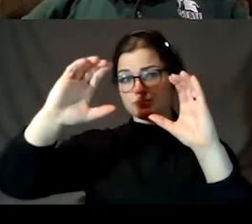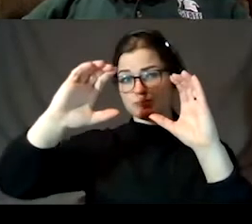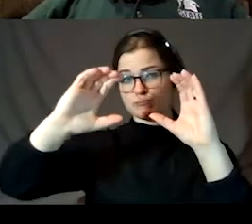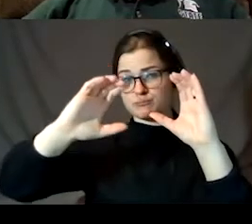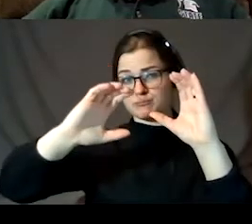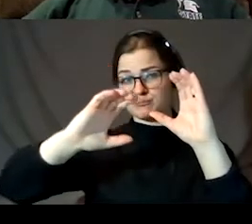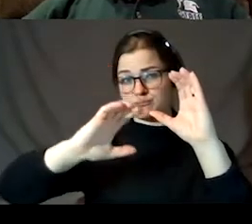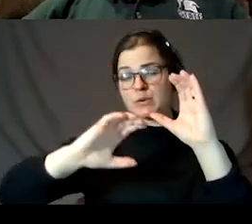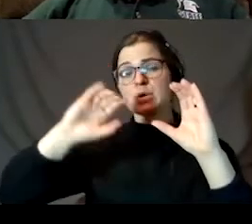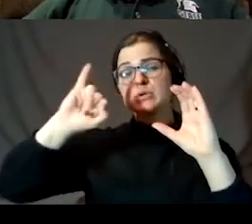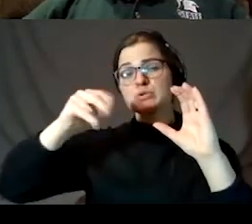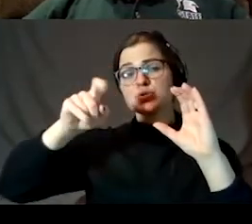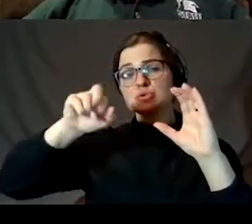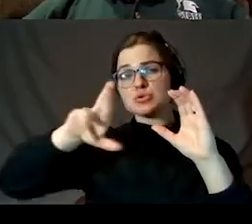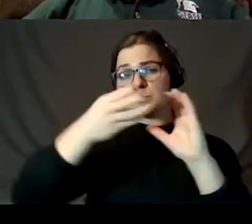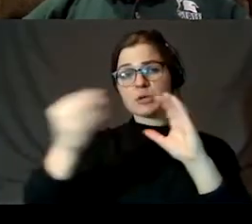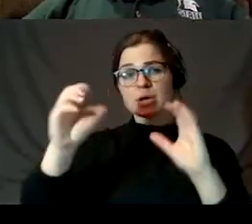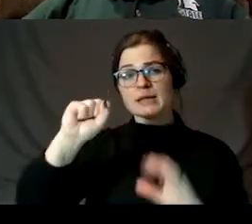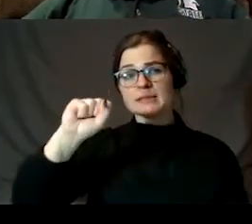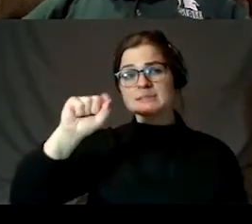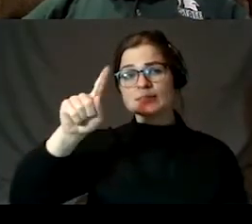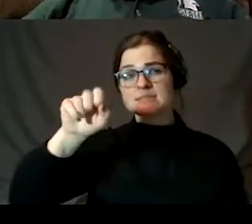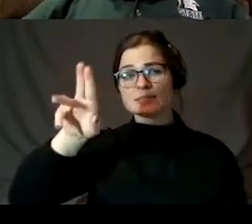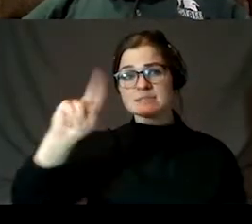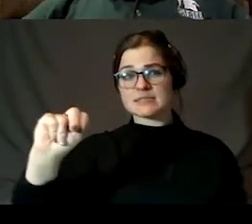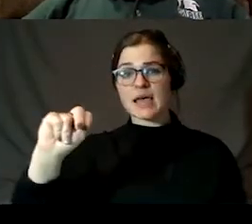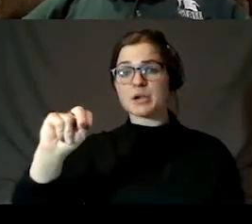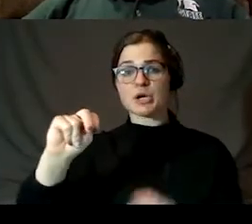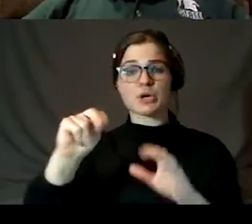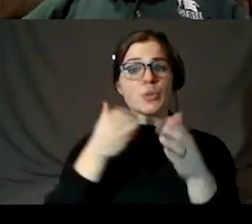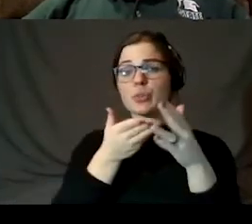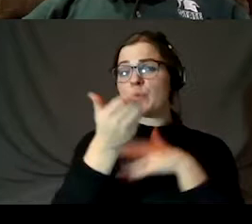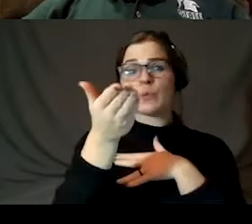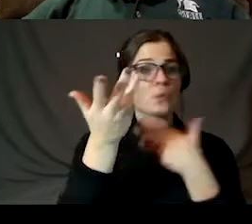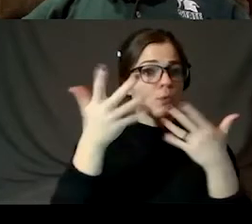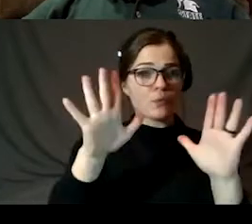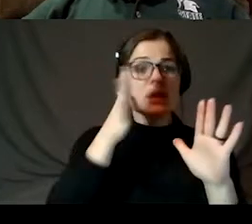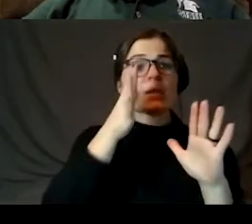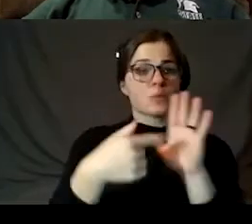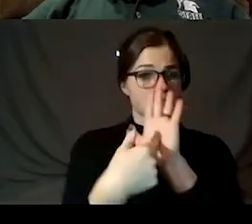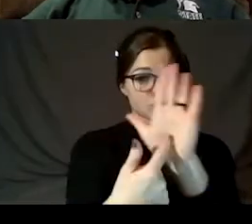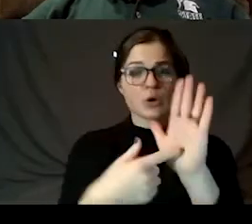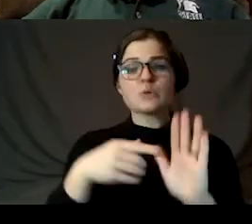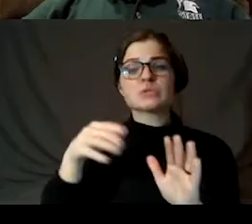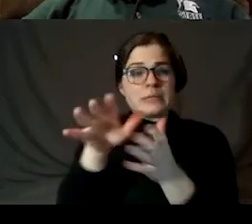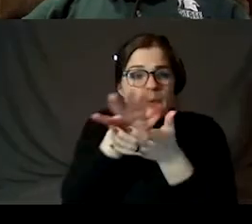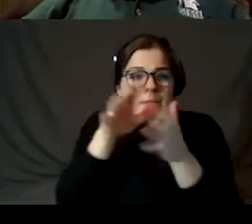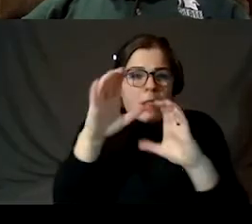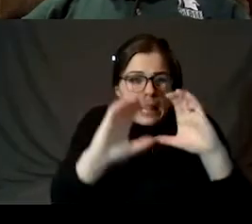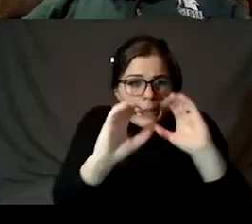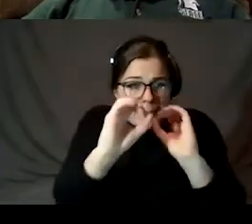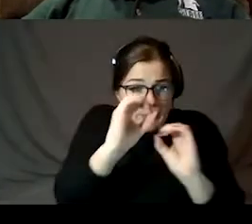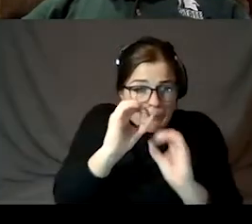Jupiter and Saturn have passed through and are going to be coming out, and Mercury will be making a reappearance. So things will get very crowded down here,